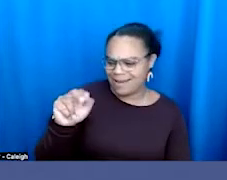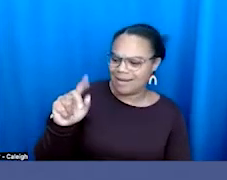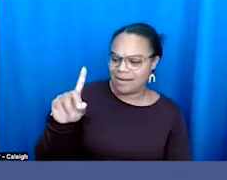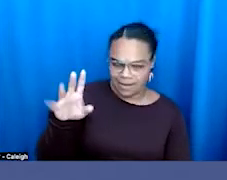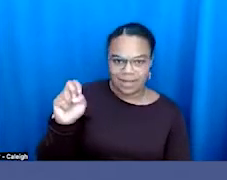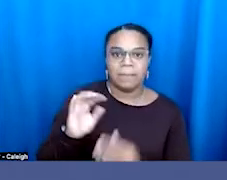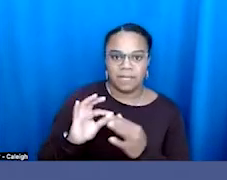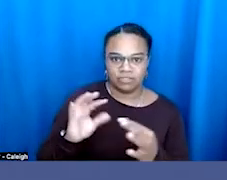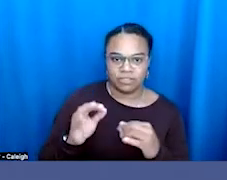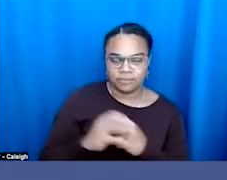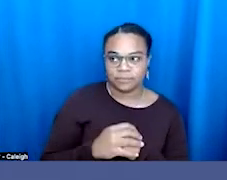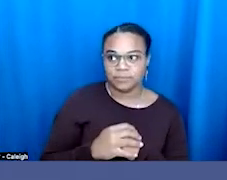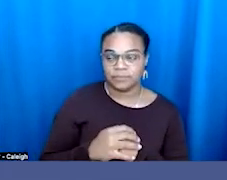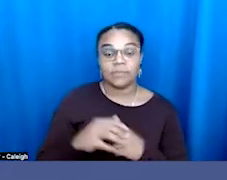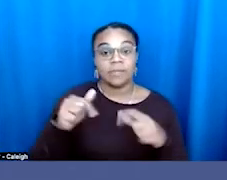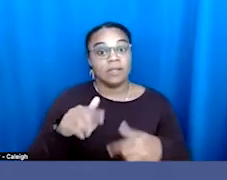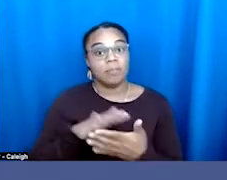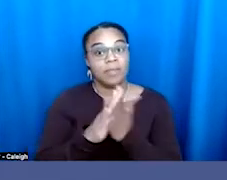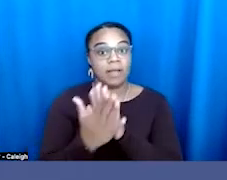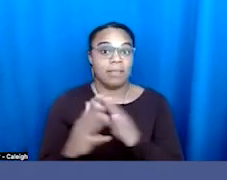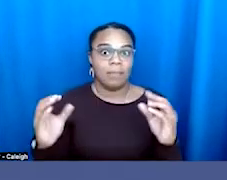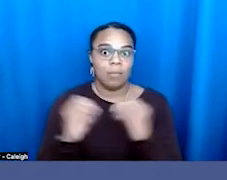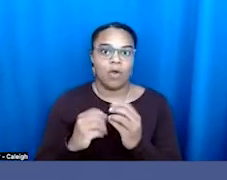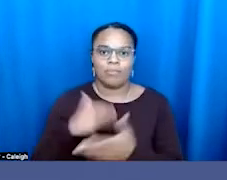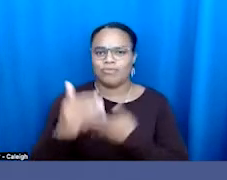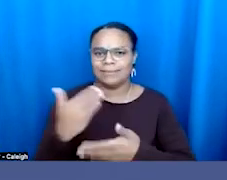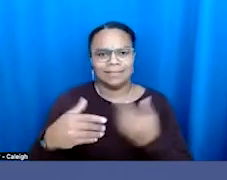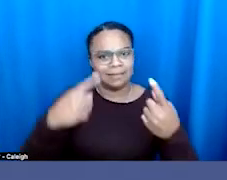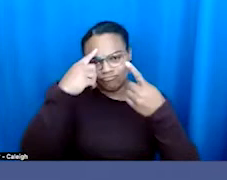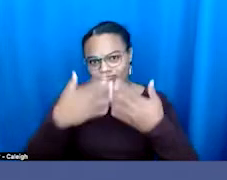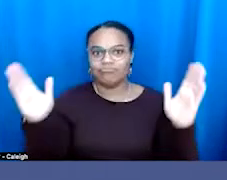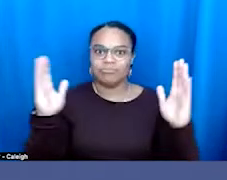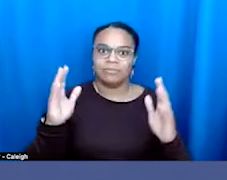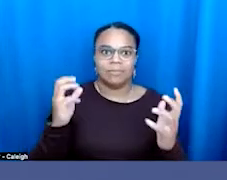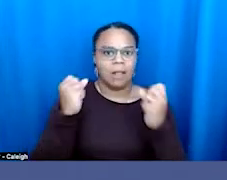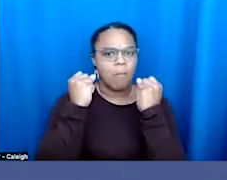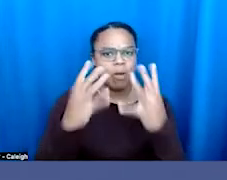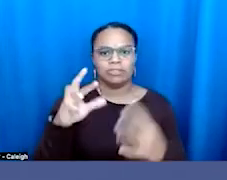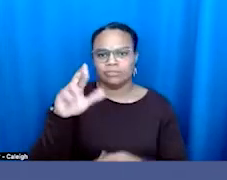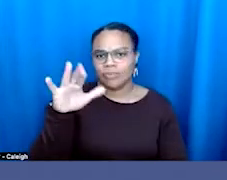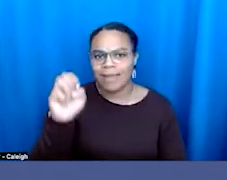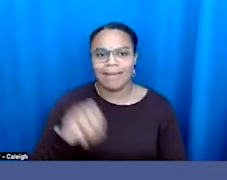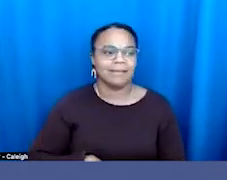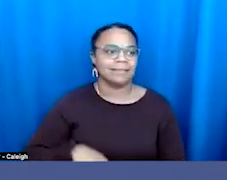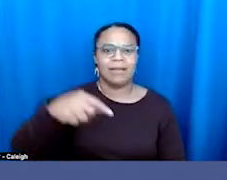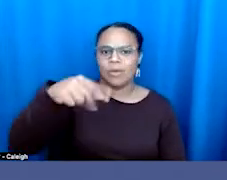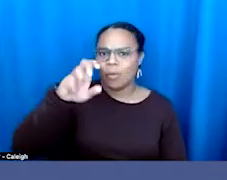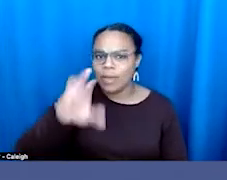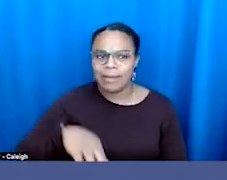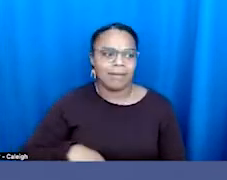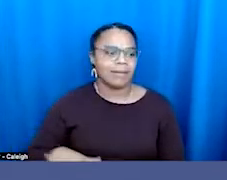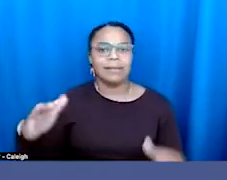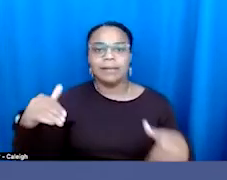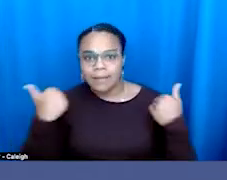a more progressive base that is multiracial, that is queer, that is younger, that